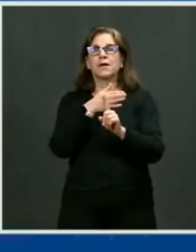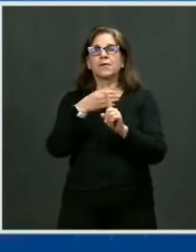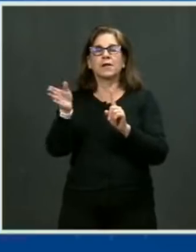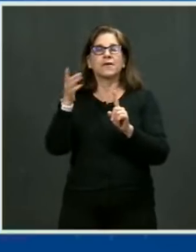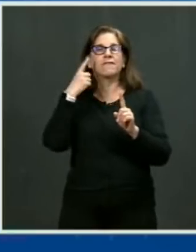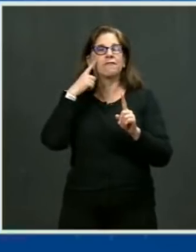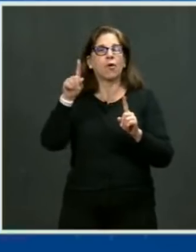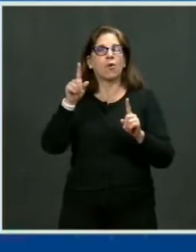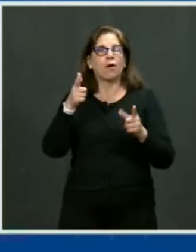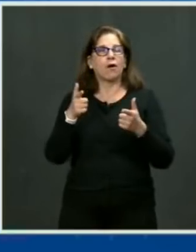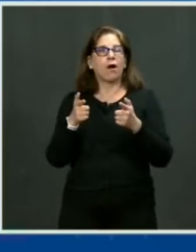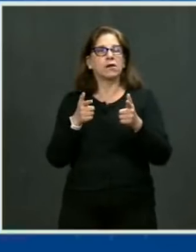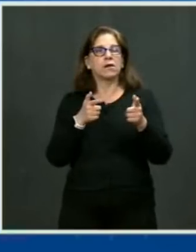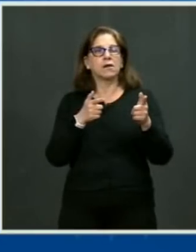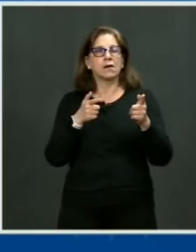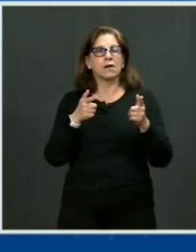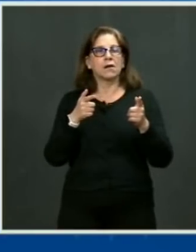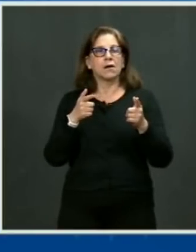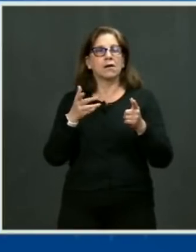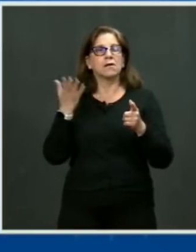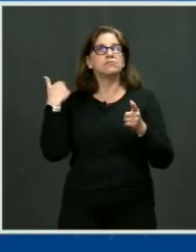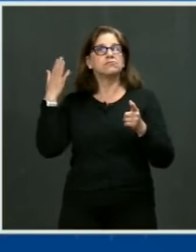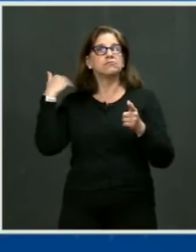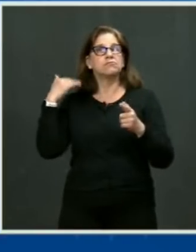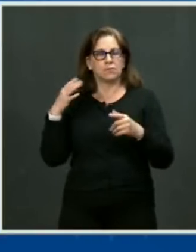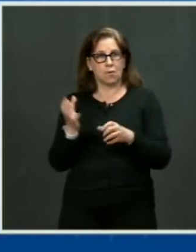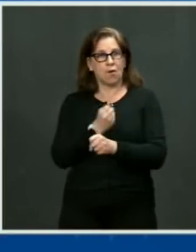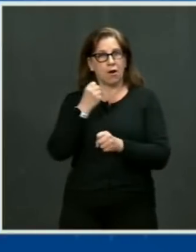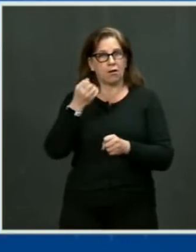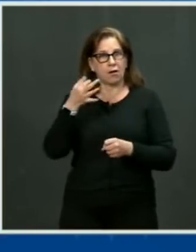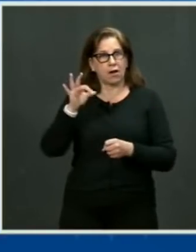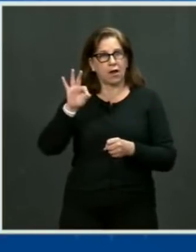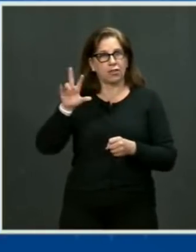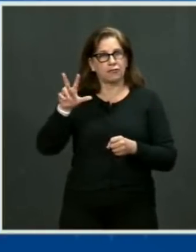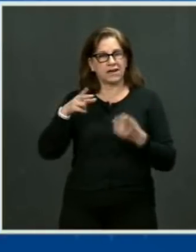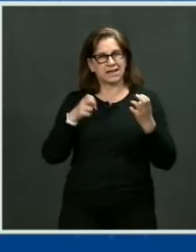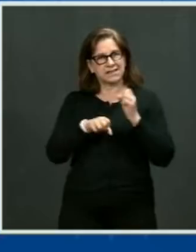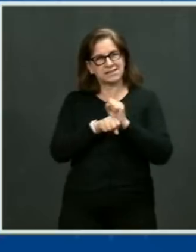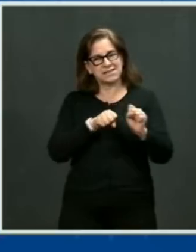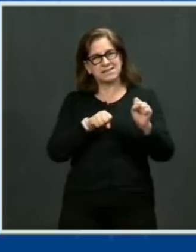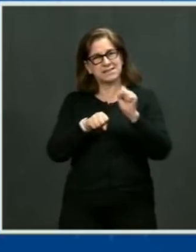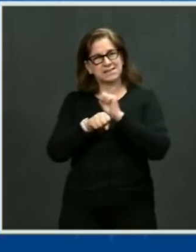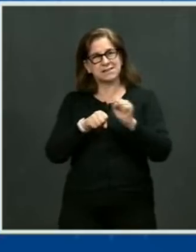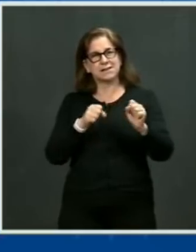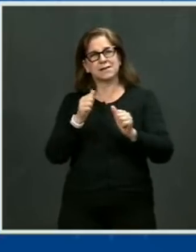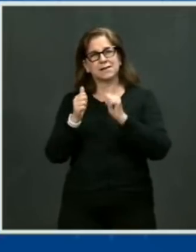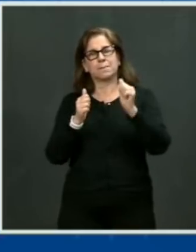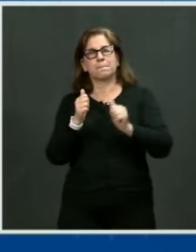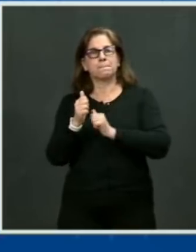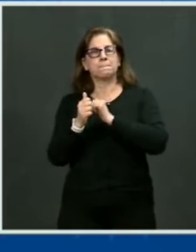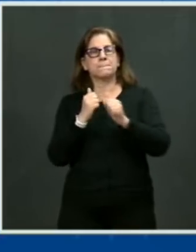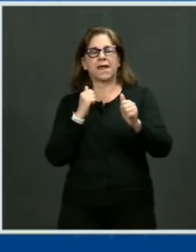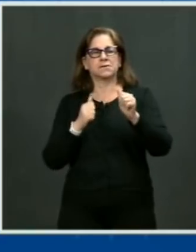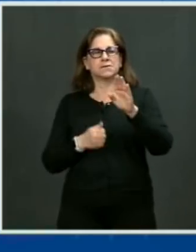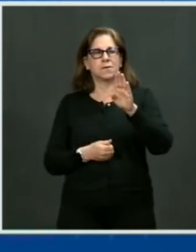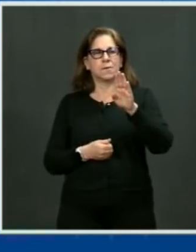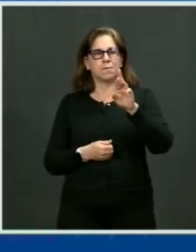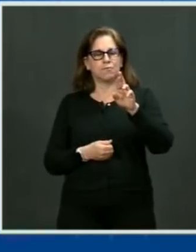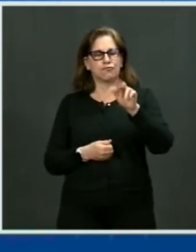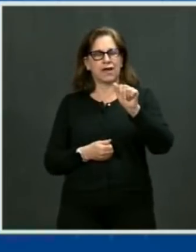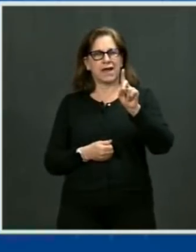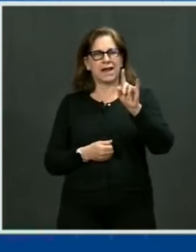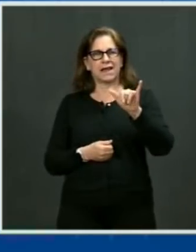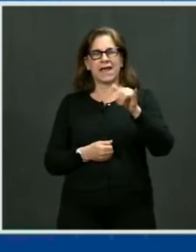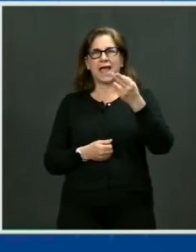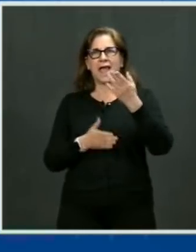In 1993, he worked to pass the Brady Handgun Violation Prevention Act. This